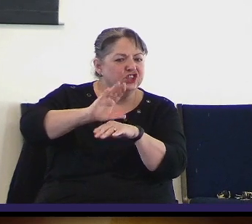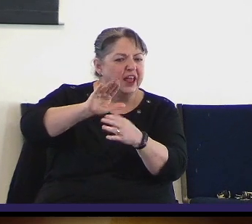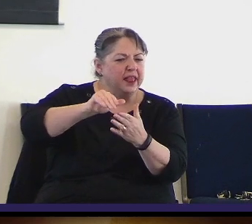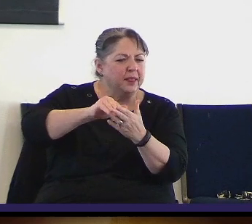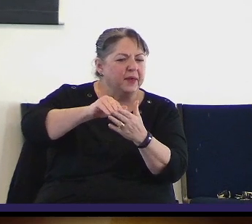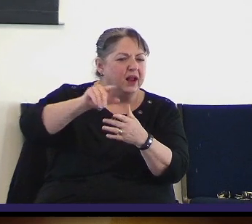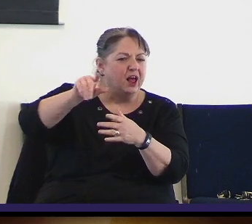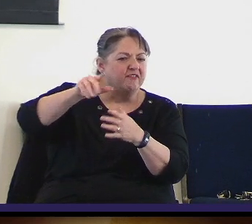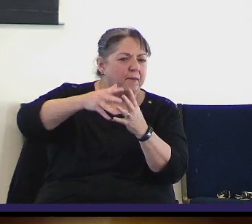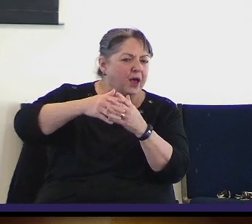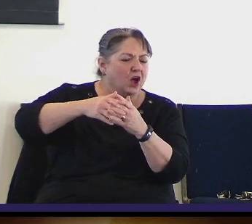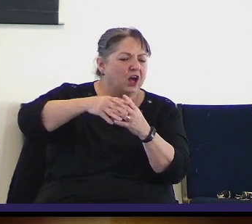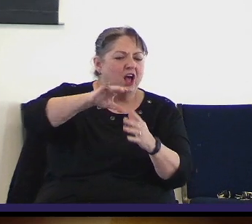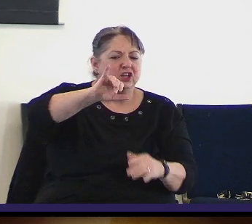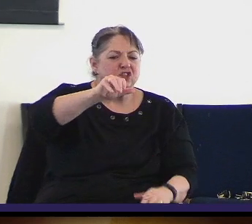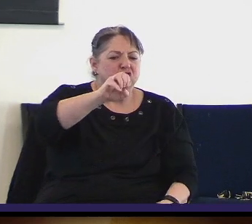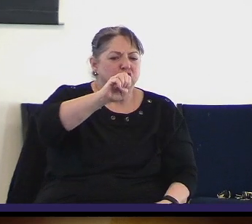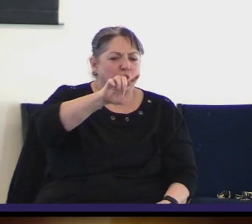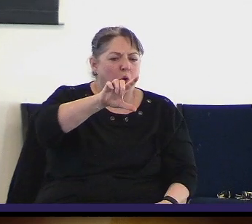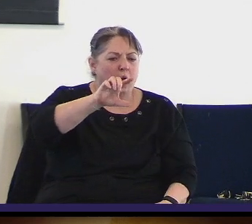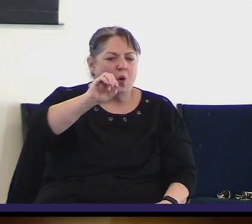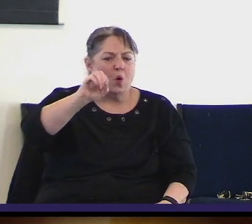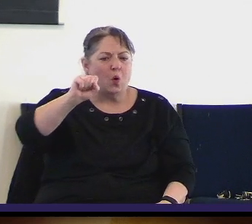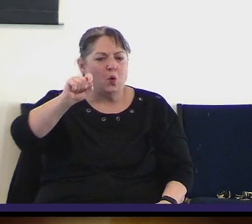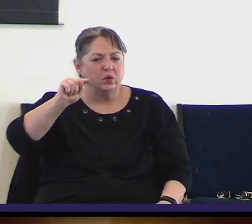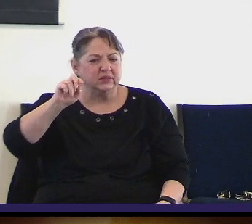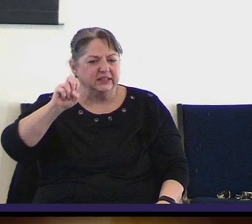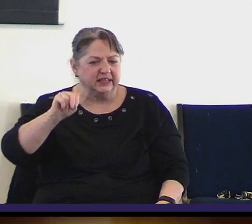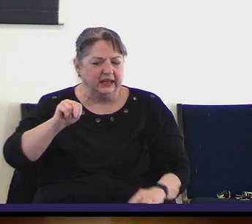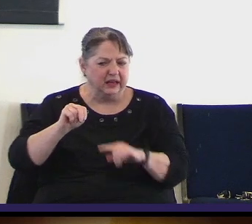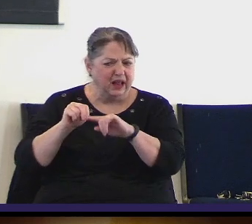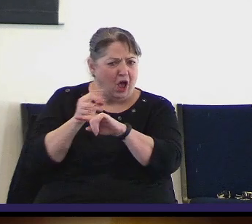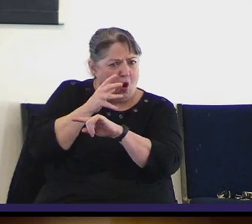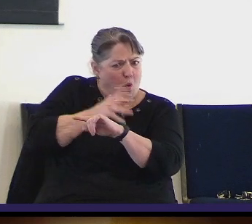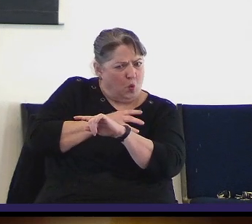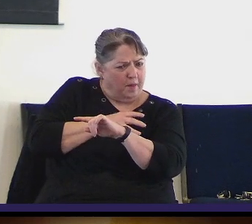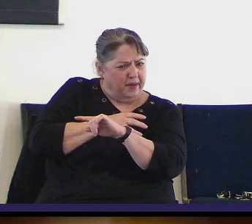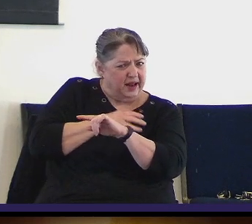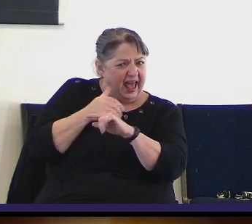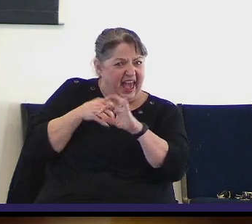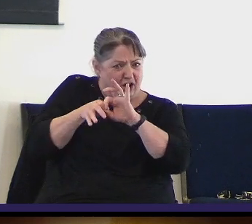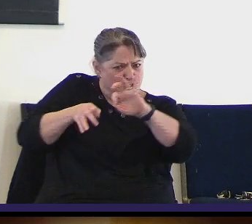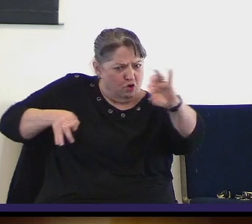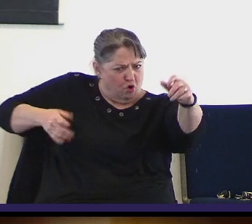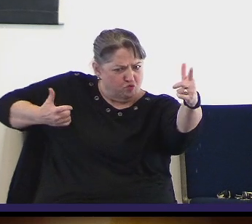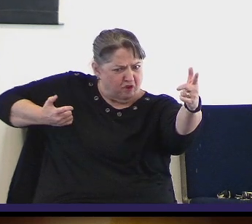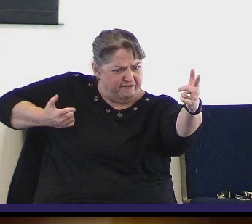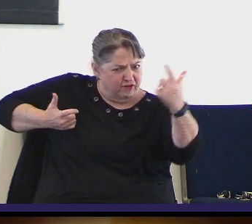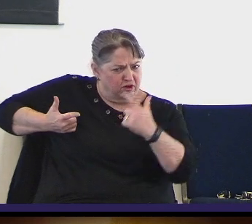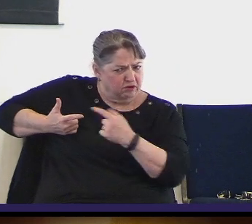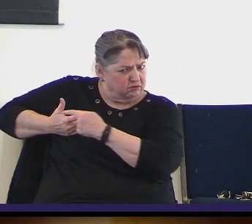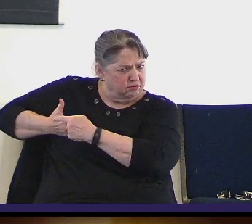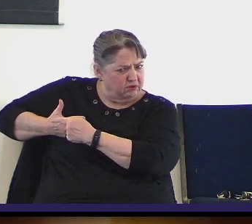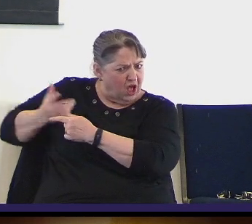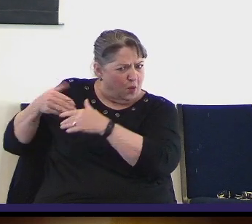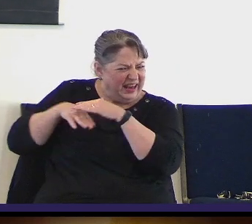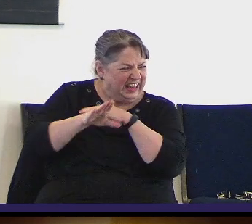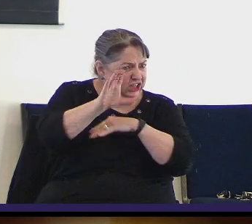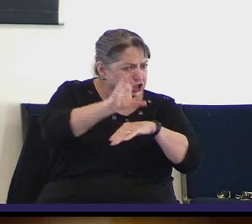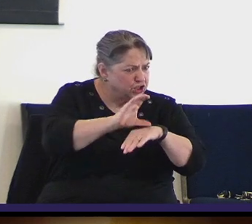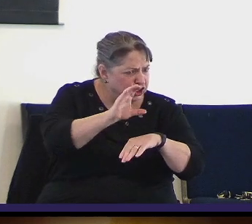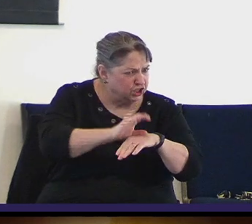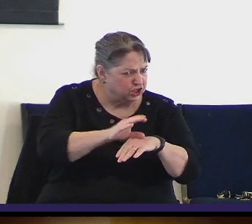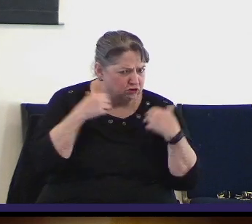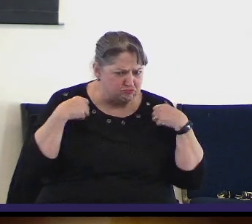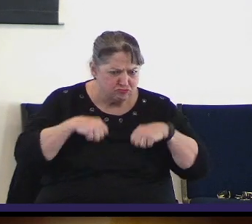Texas authorities say. The suspect, who was a woman, entered the church with a long rifle. She was wearing a backpack and a trench coat